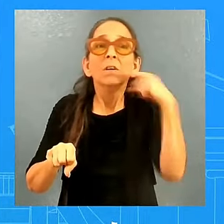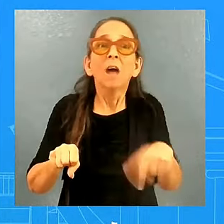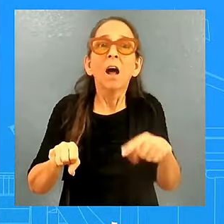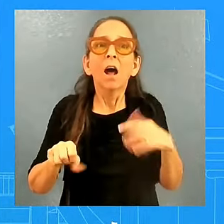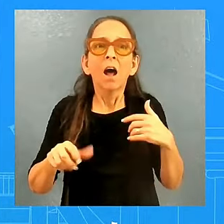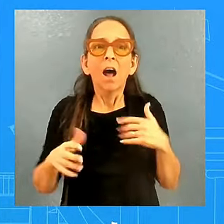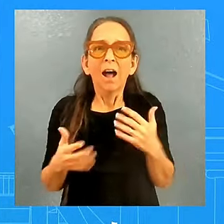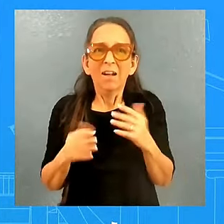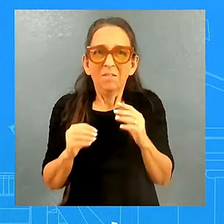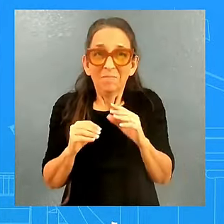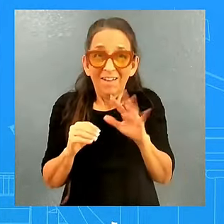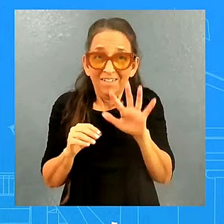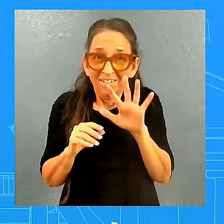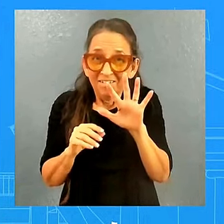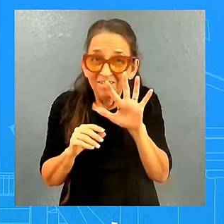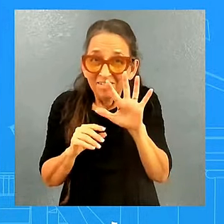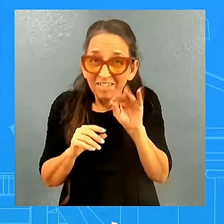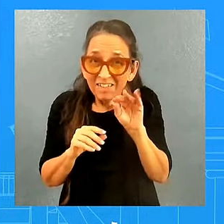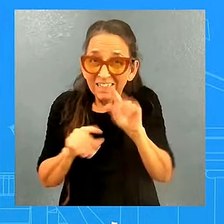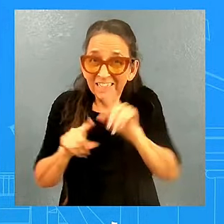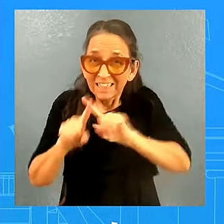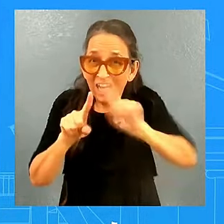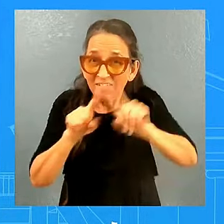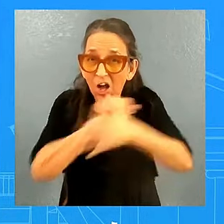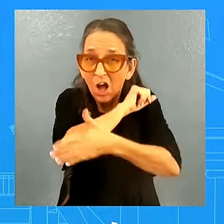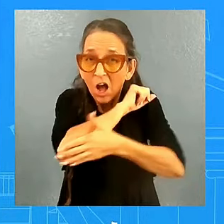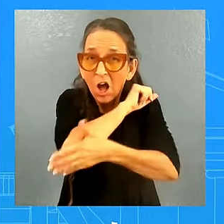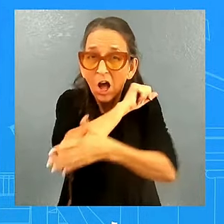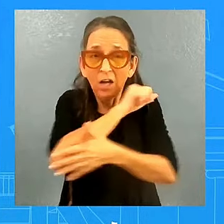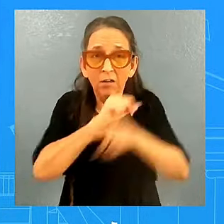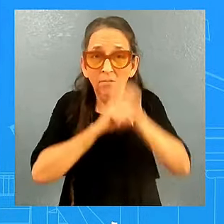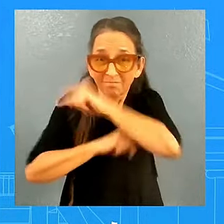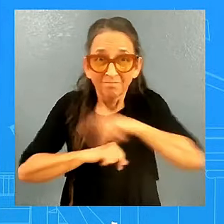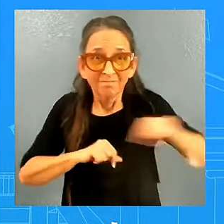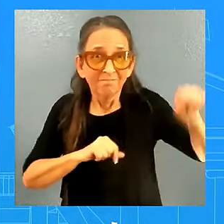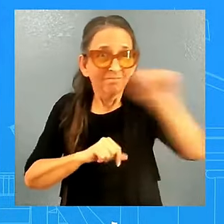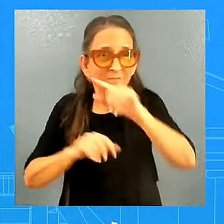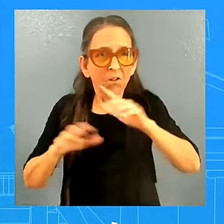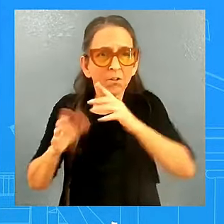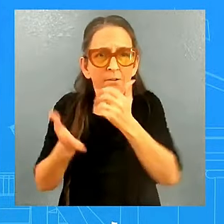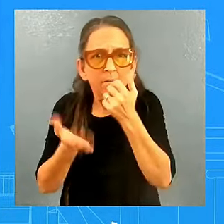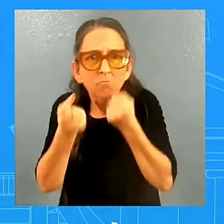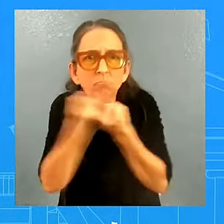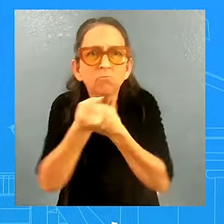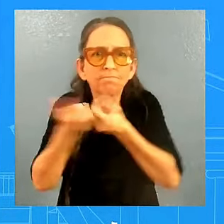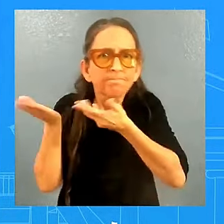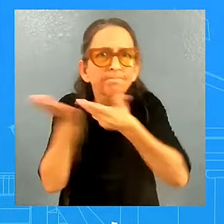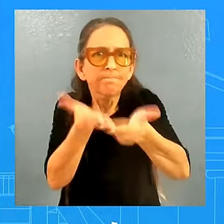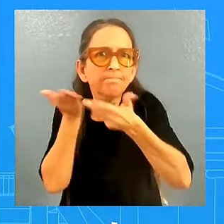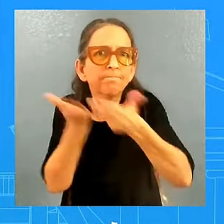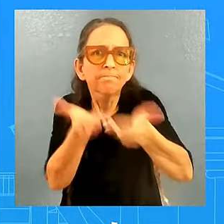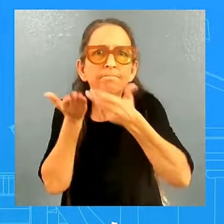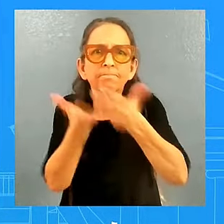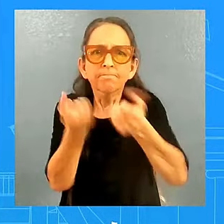what it needed on the battlefield. And we're going to continue to do that. We're going to continue to surge